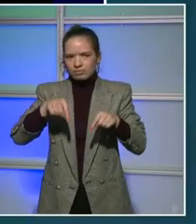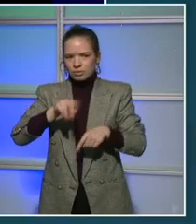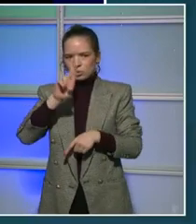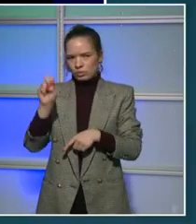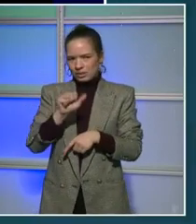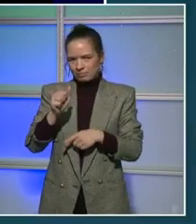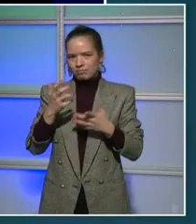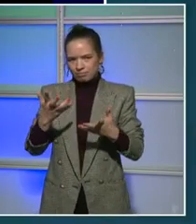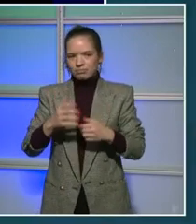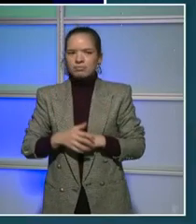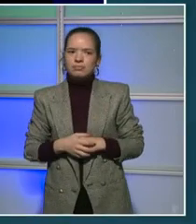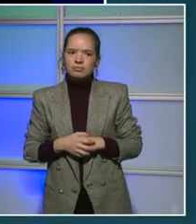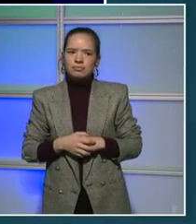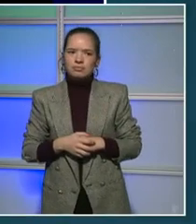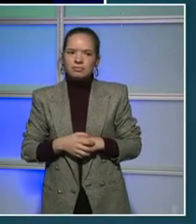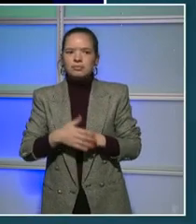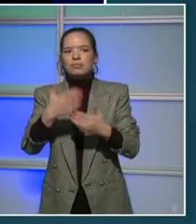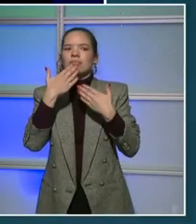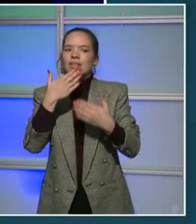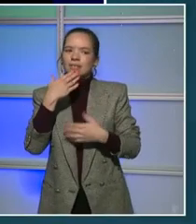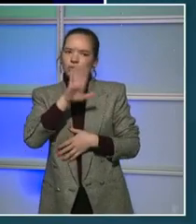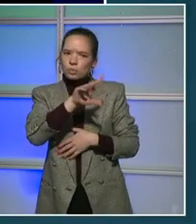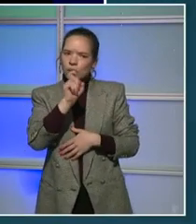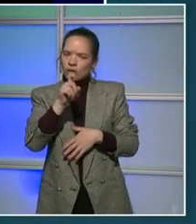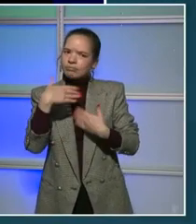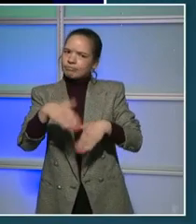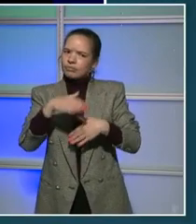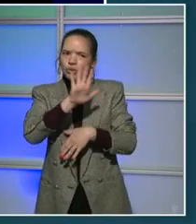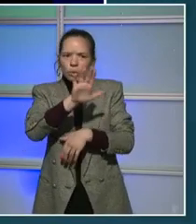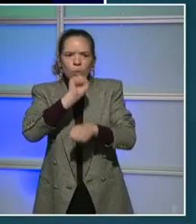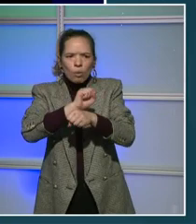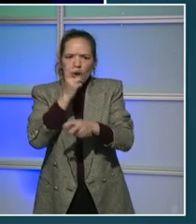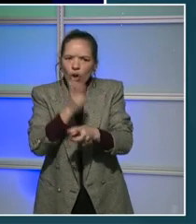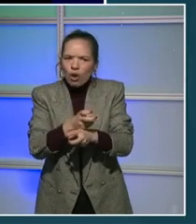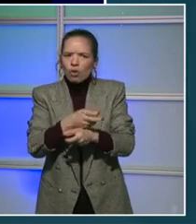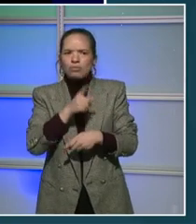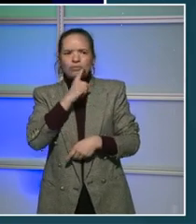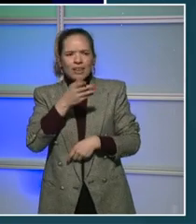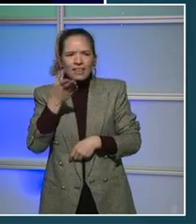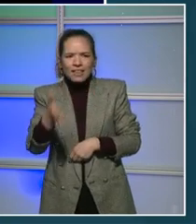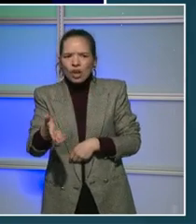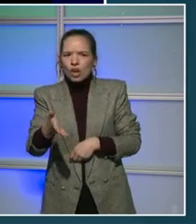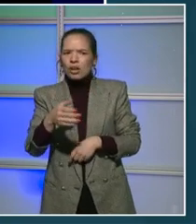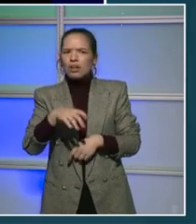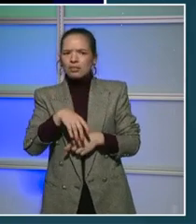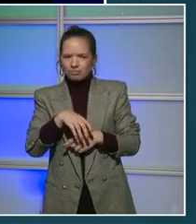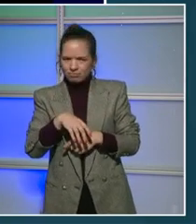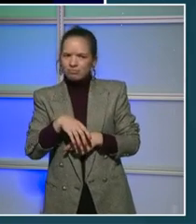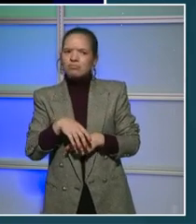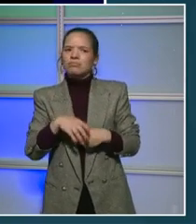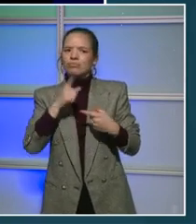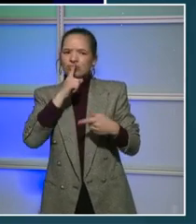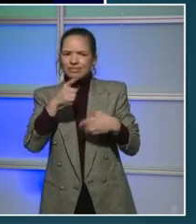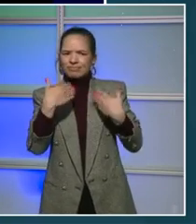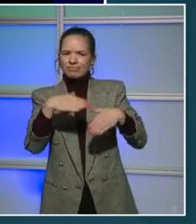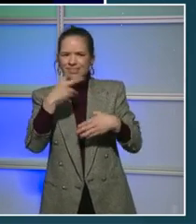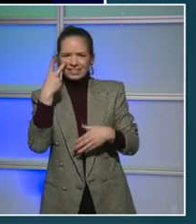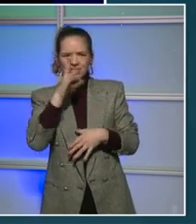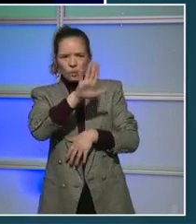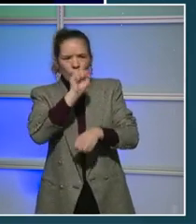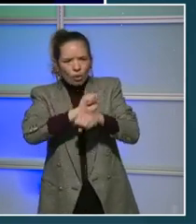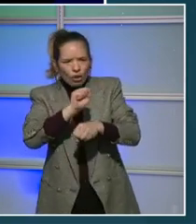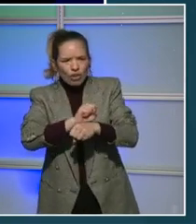your hard work with our beautiful scholars at Barnard. We see what you're doing there as an example for our entire system.